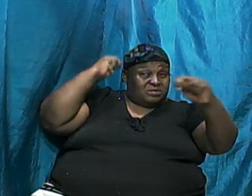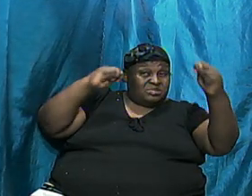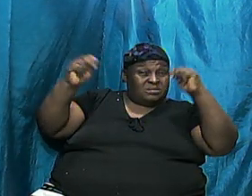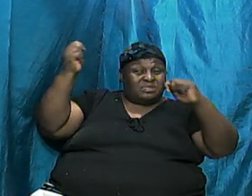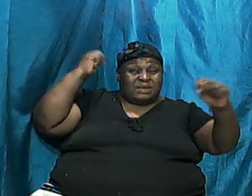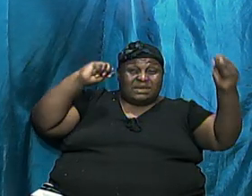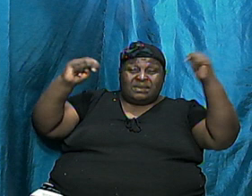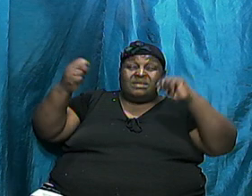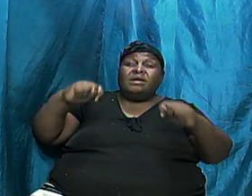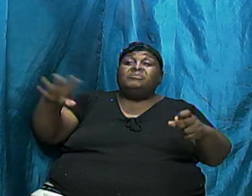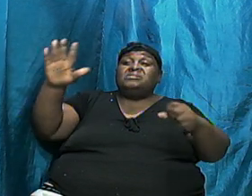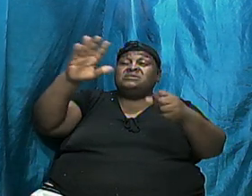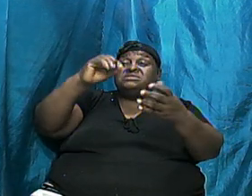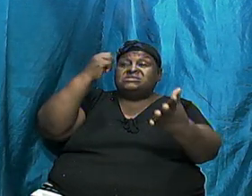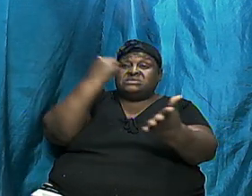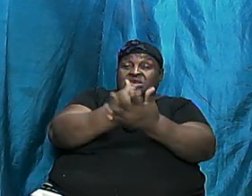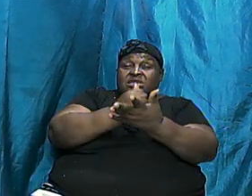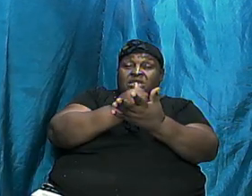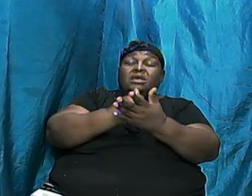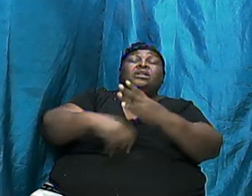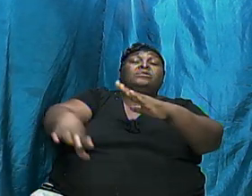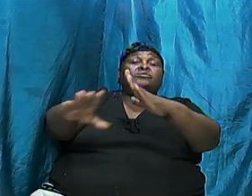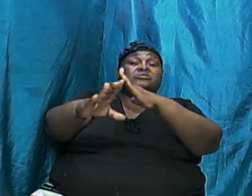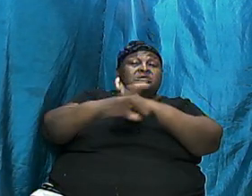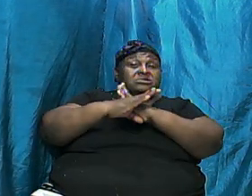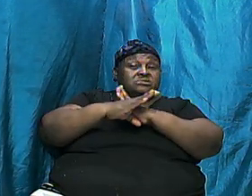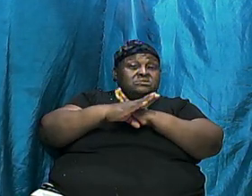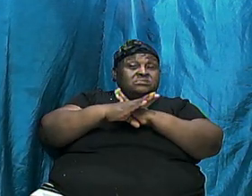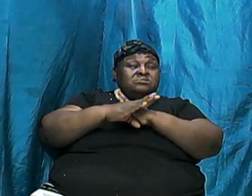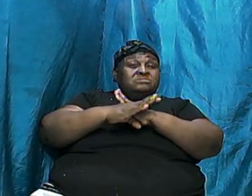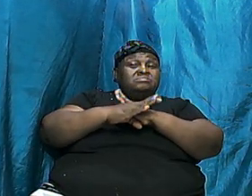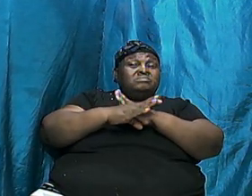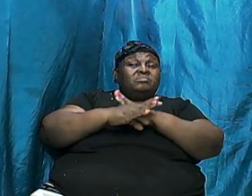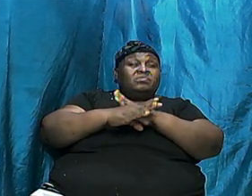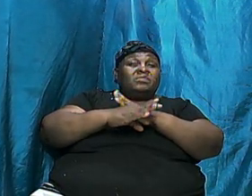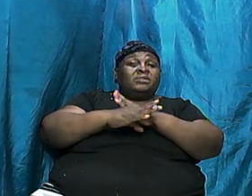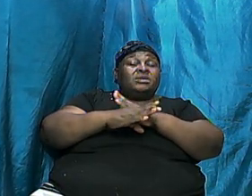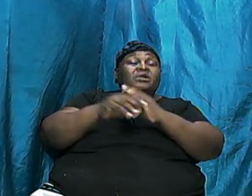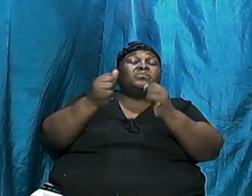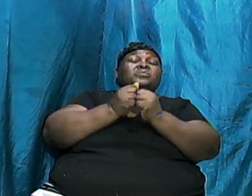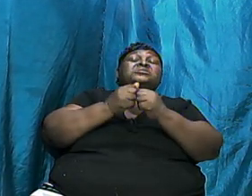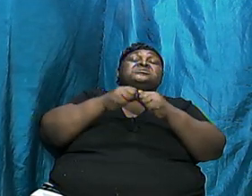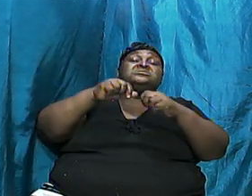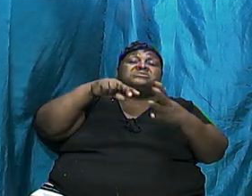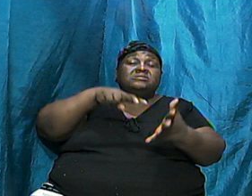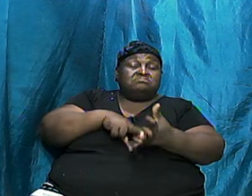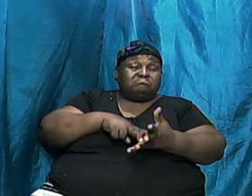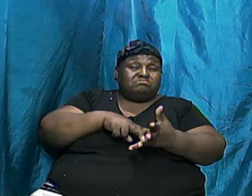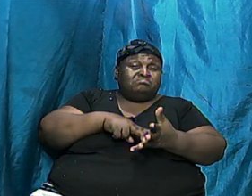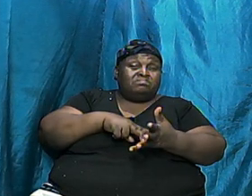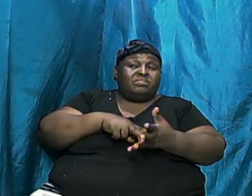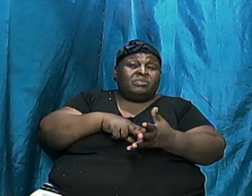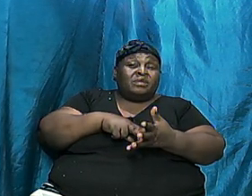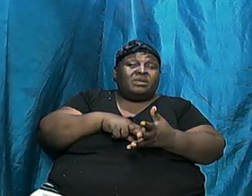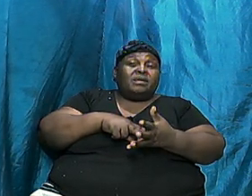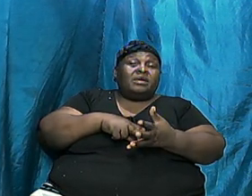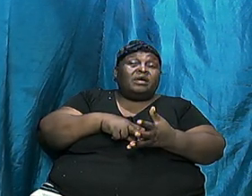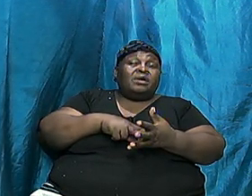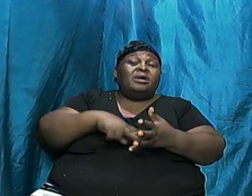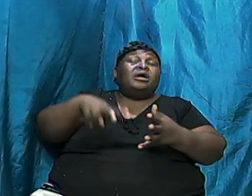be sealed and they are going to be protected. And they are going to withstand. And Noah